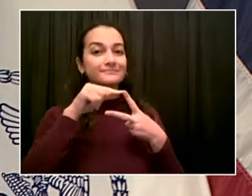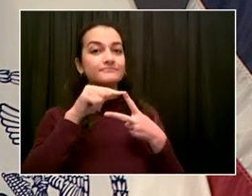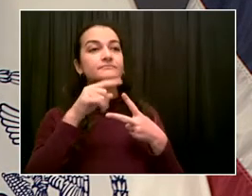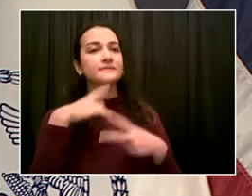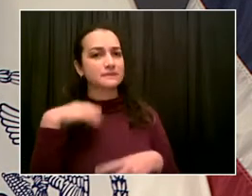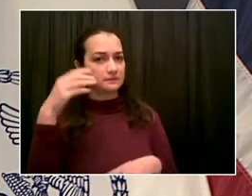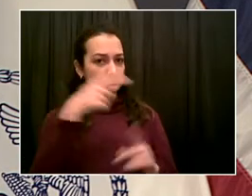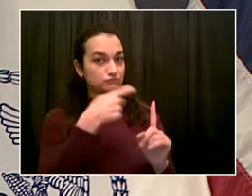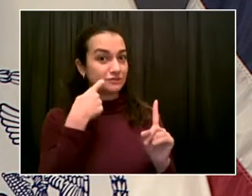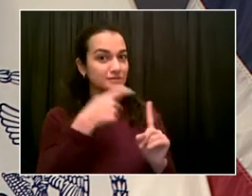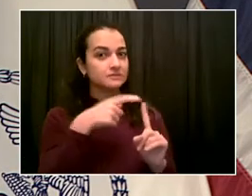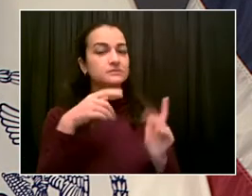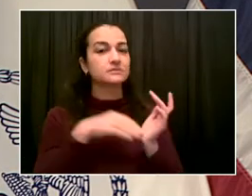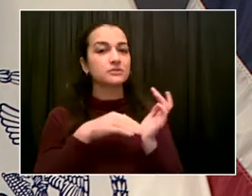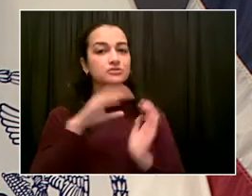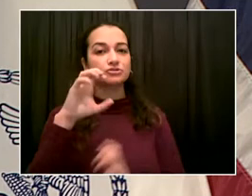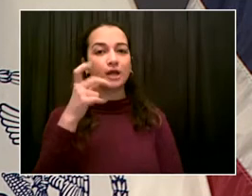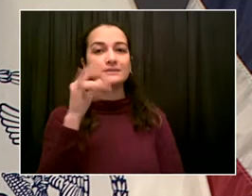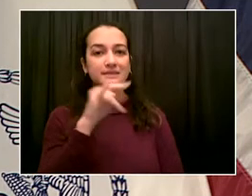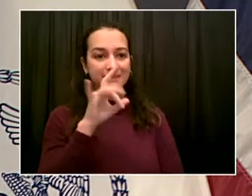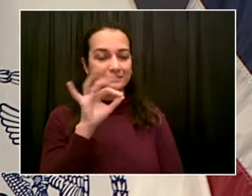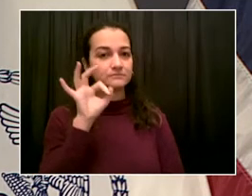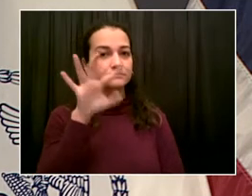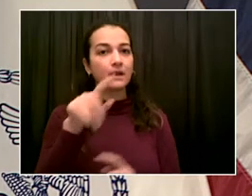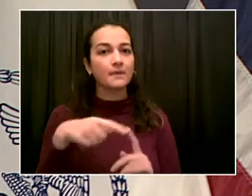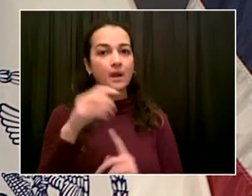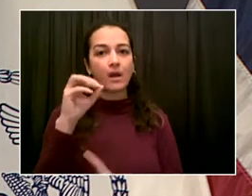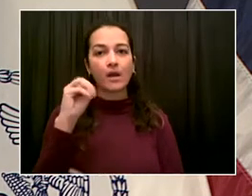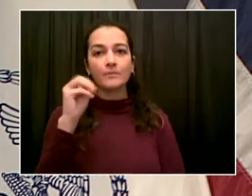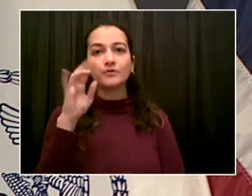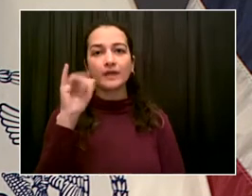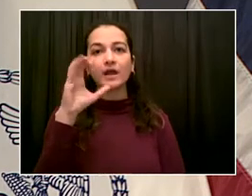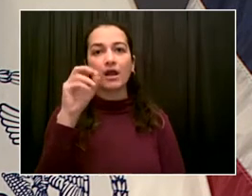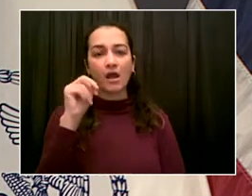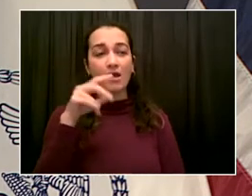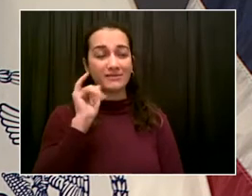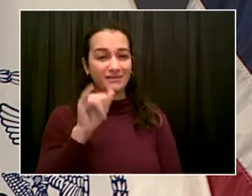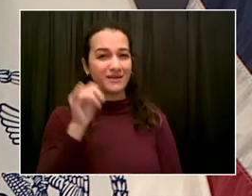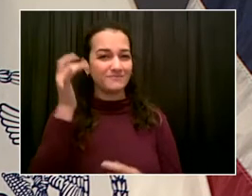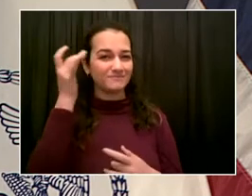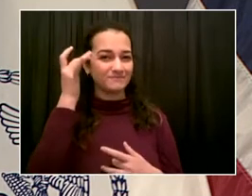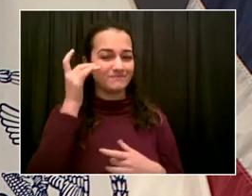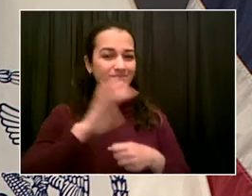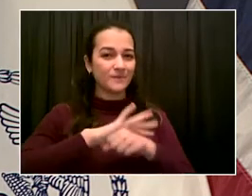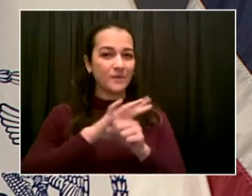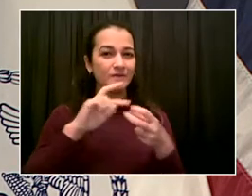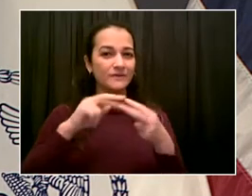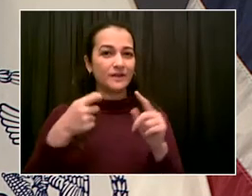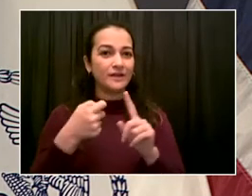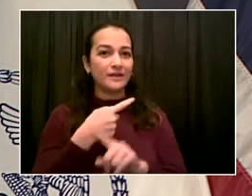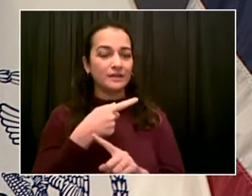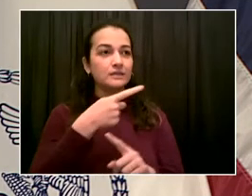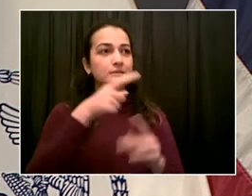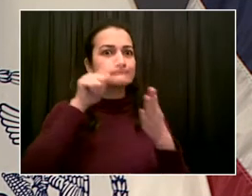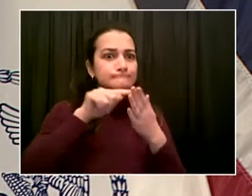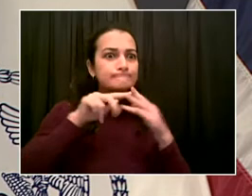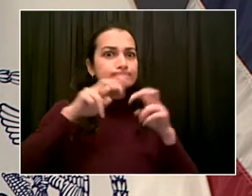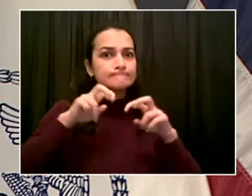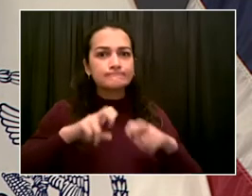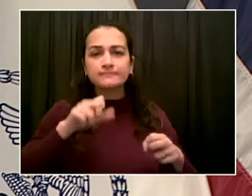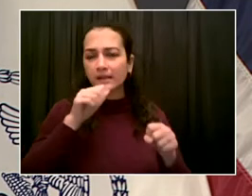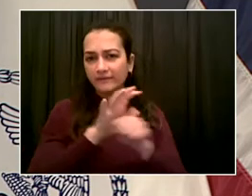with reports that this could be more transmissible, that it could evade vaccines.